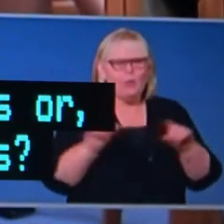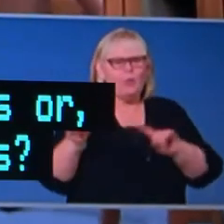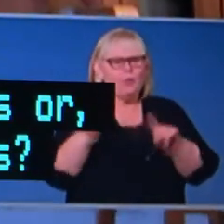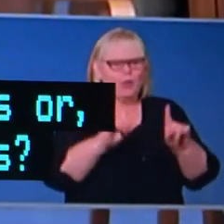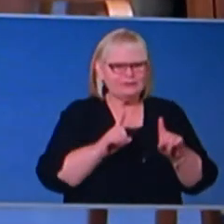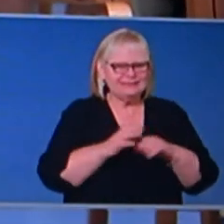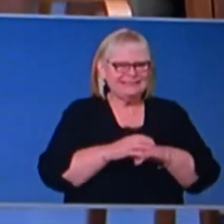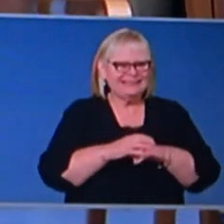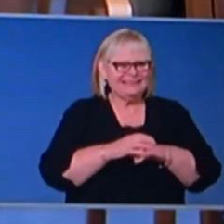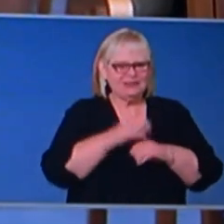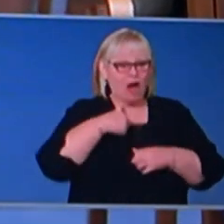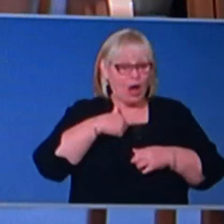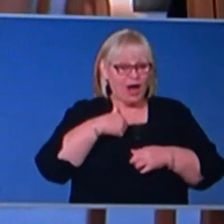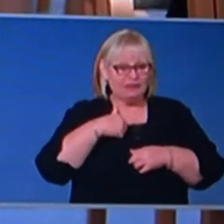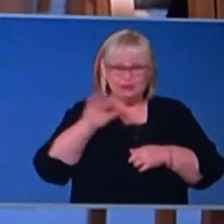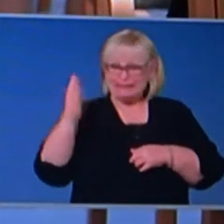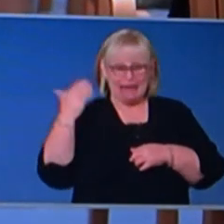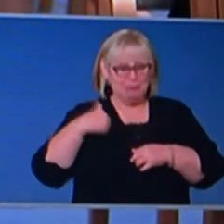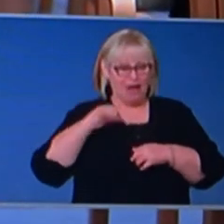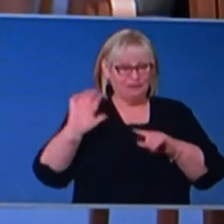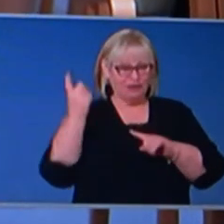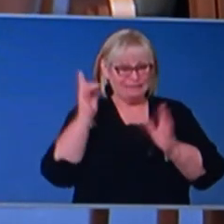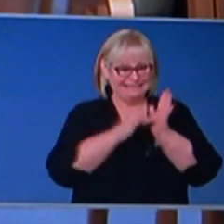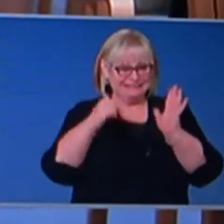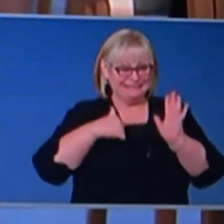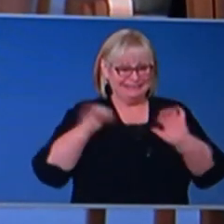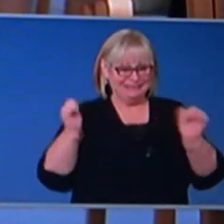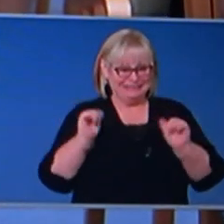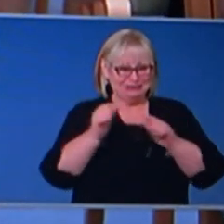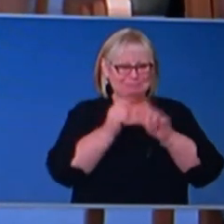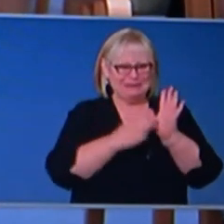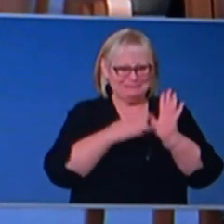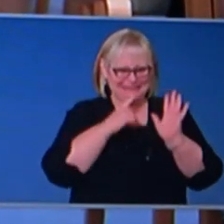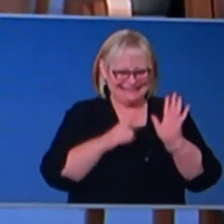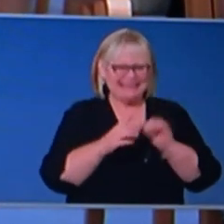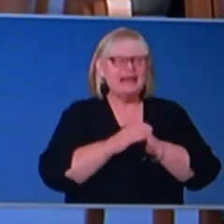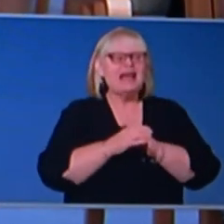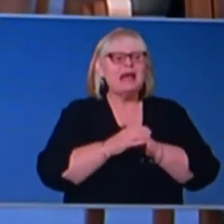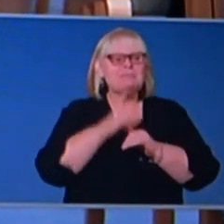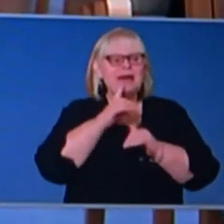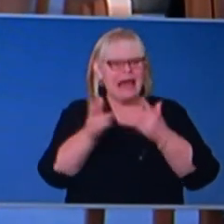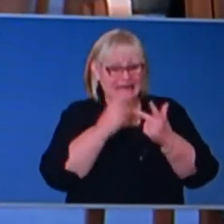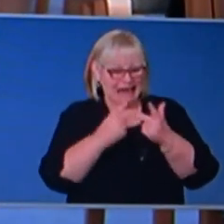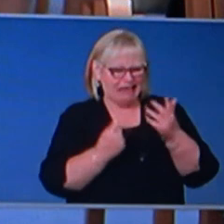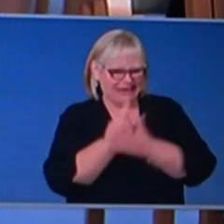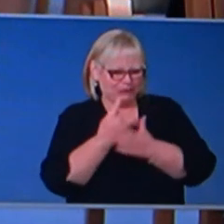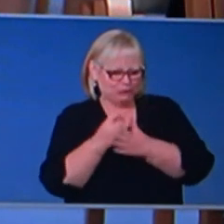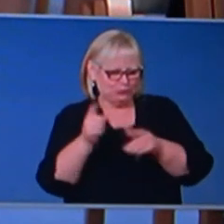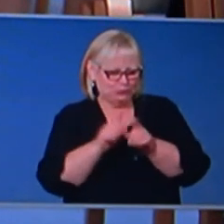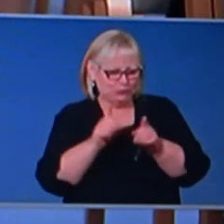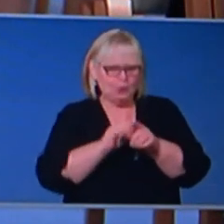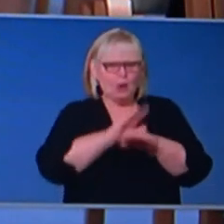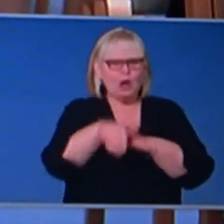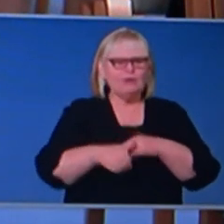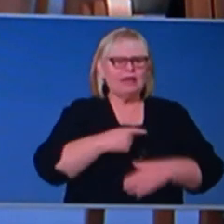great. Um, just on another issue that obviously has been topical this week in regards